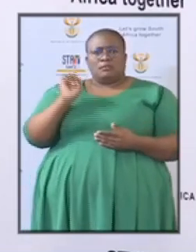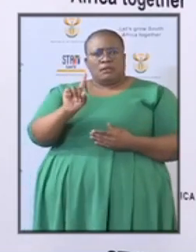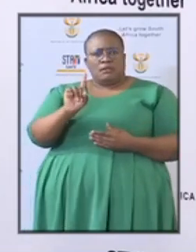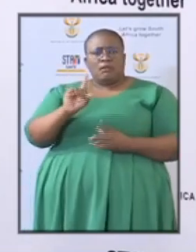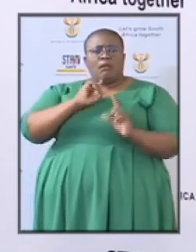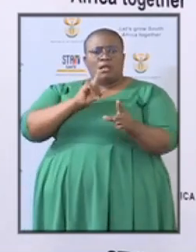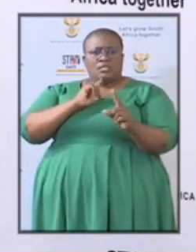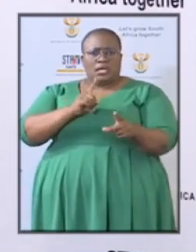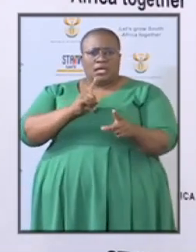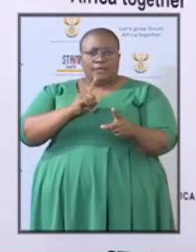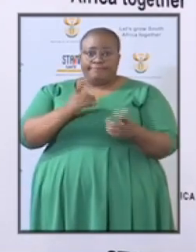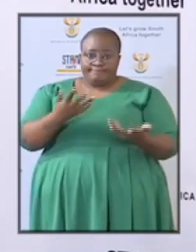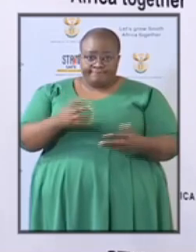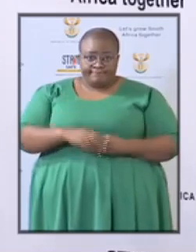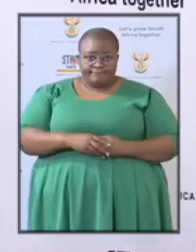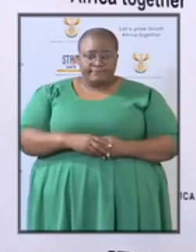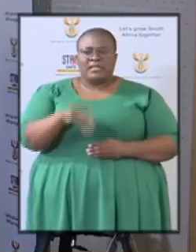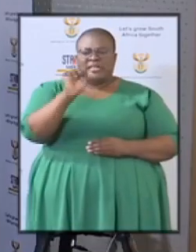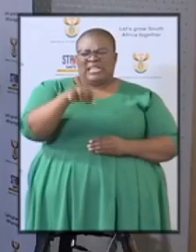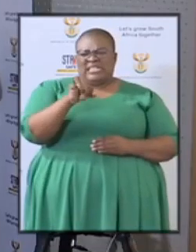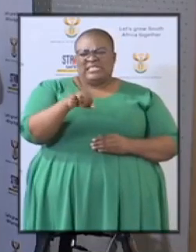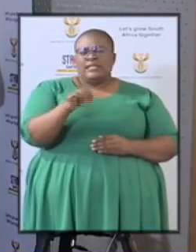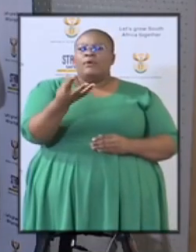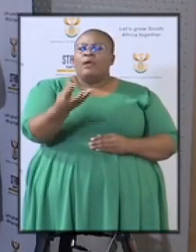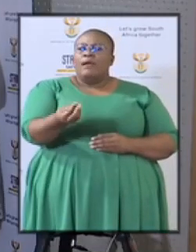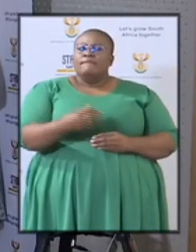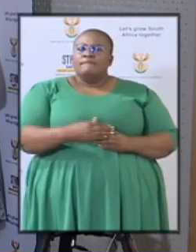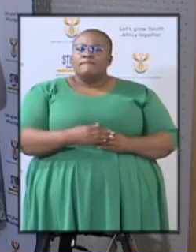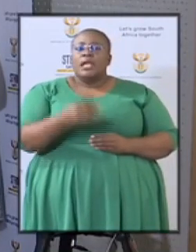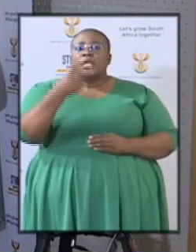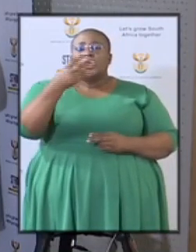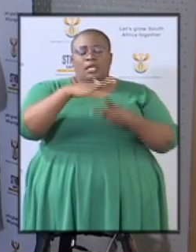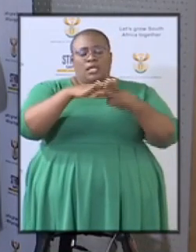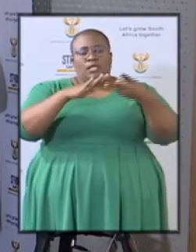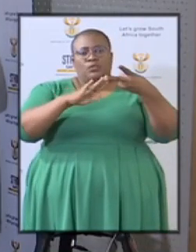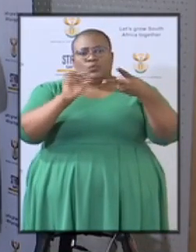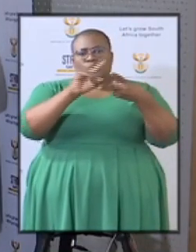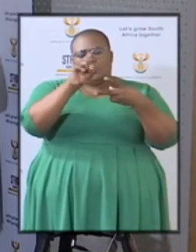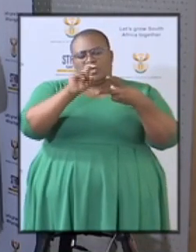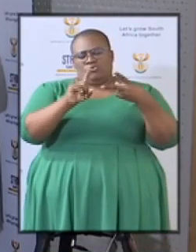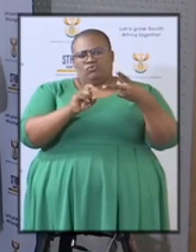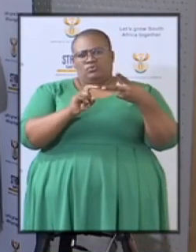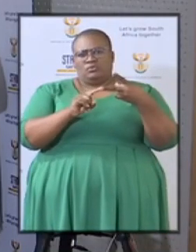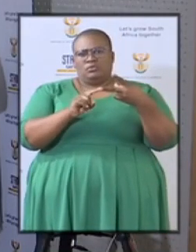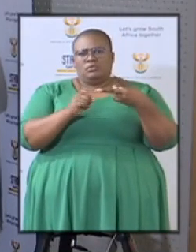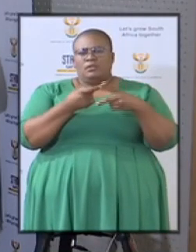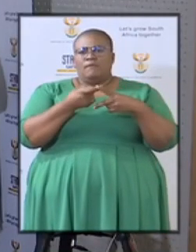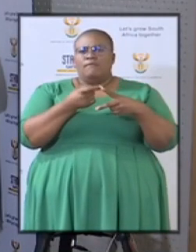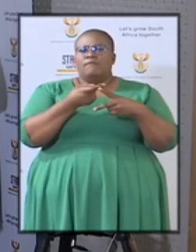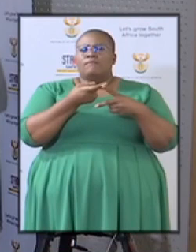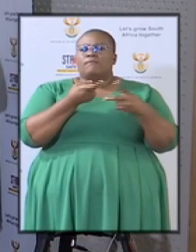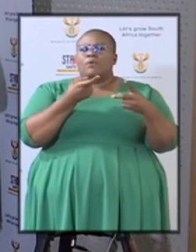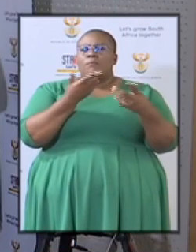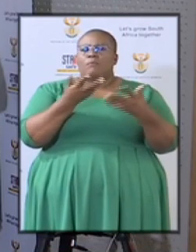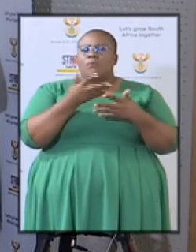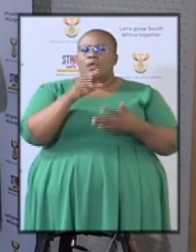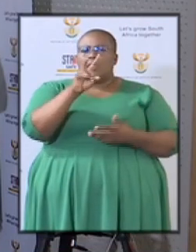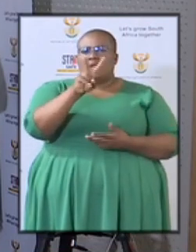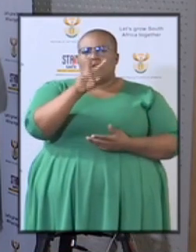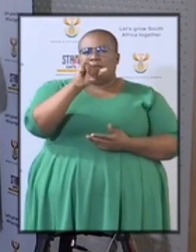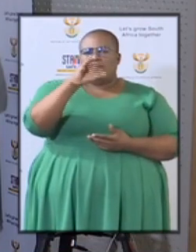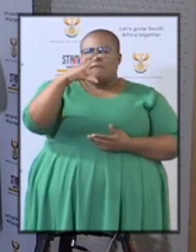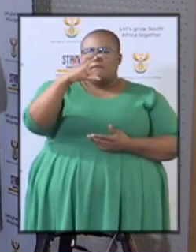Yes, did you? Okay. We have two questions from Vika Specker Network, 24.